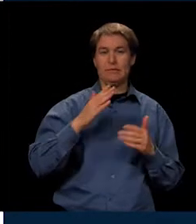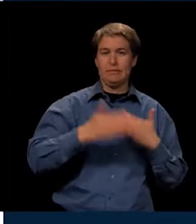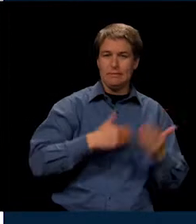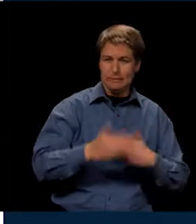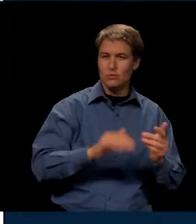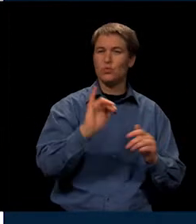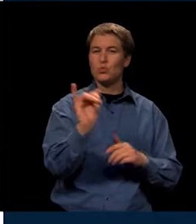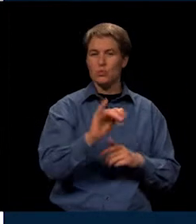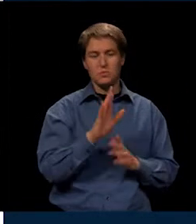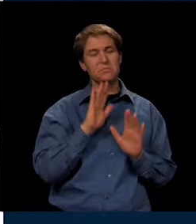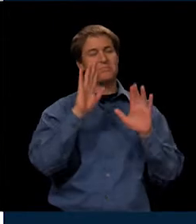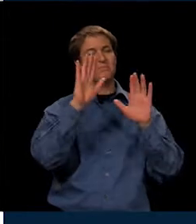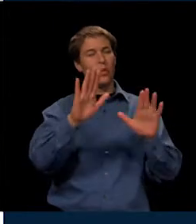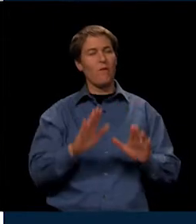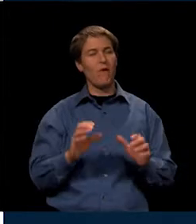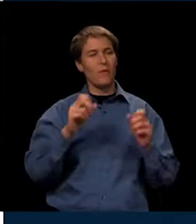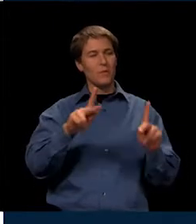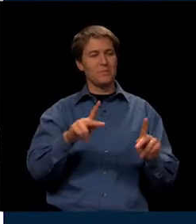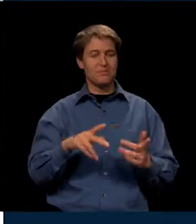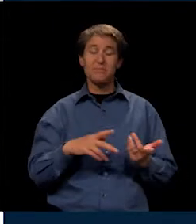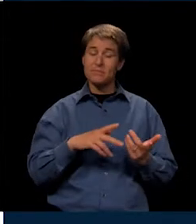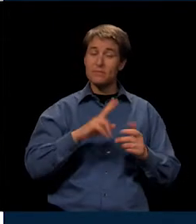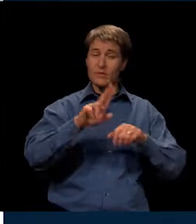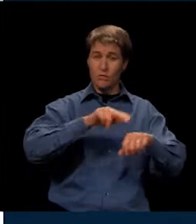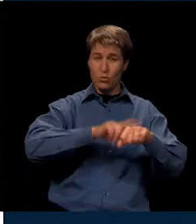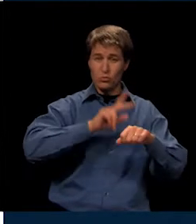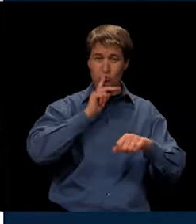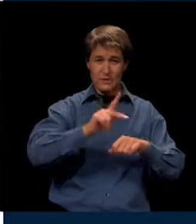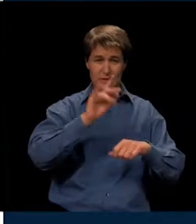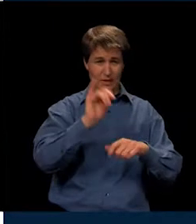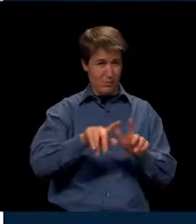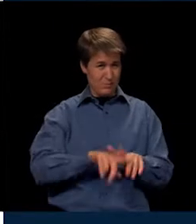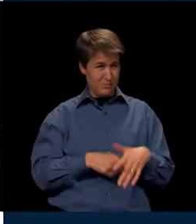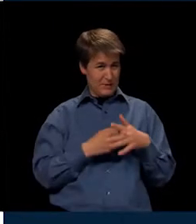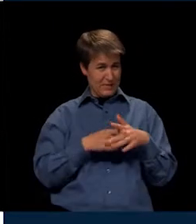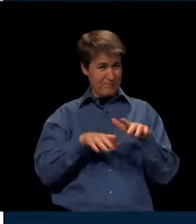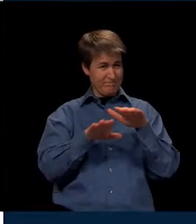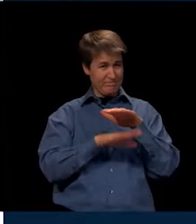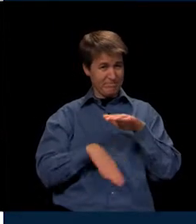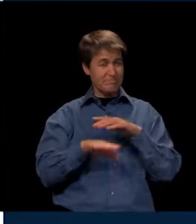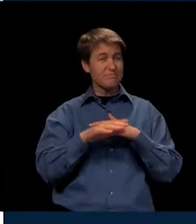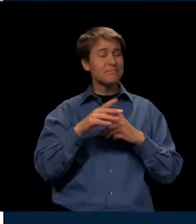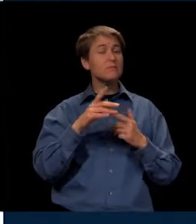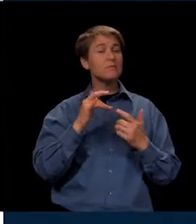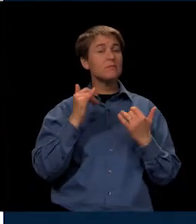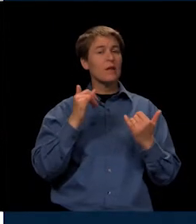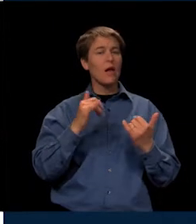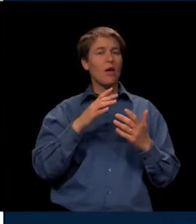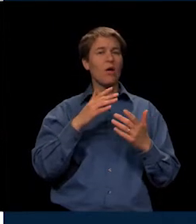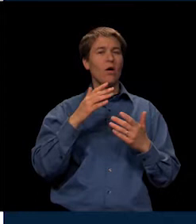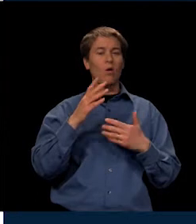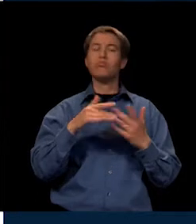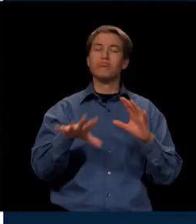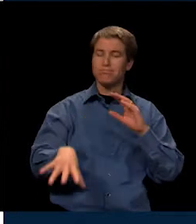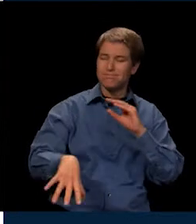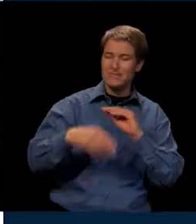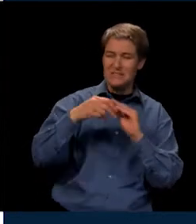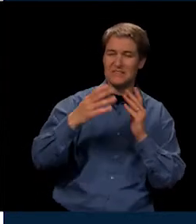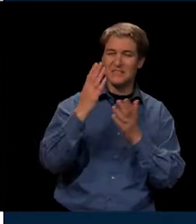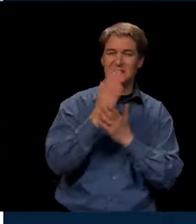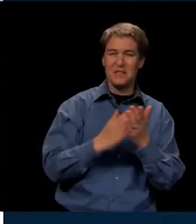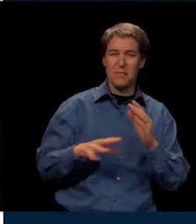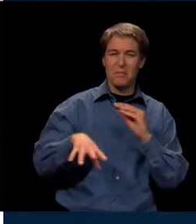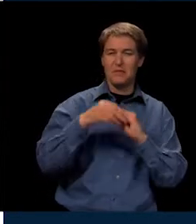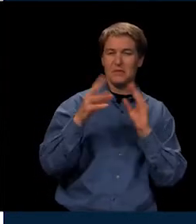opportunity. But of course, you know, that was really just the beginning, and now we will go into the next. Oh, in addition, we've had some additional